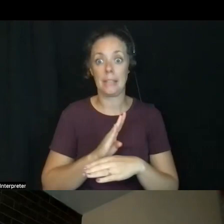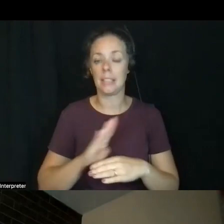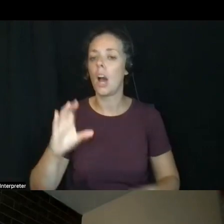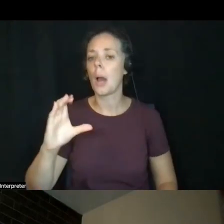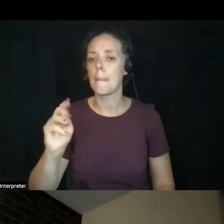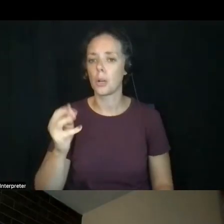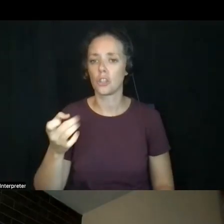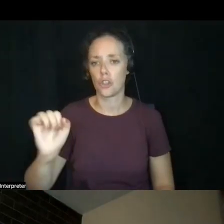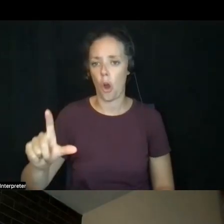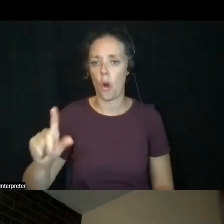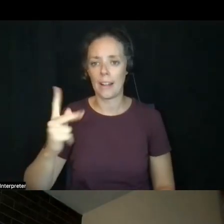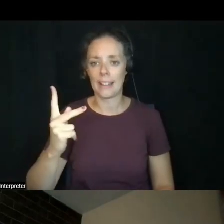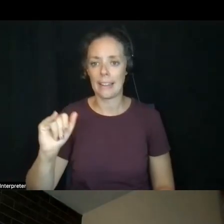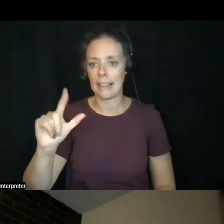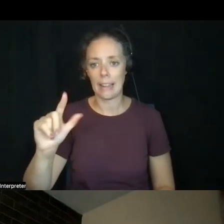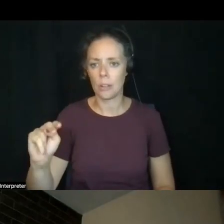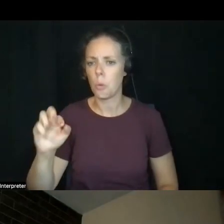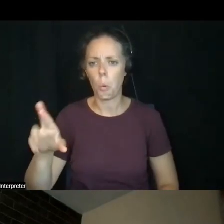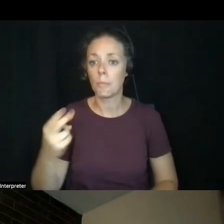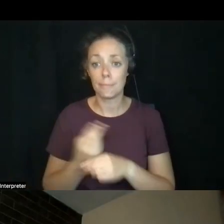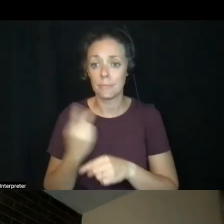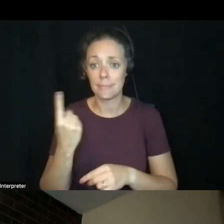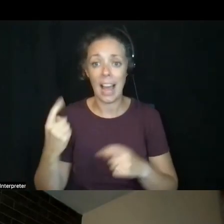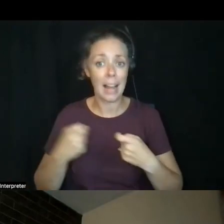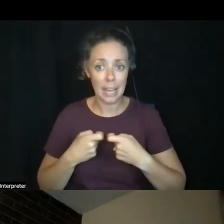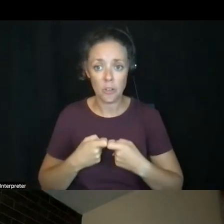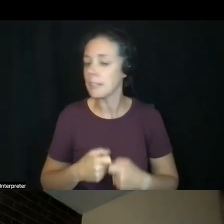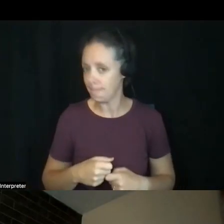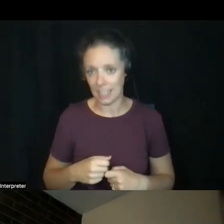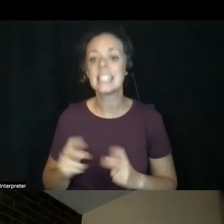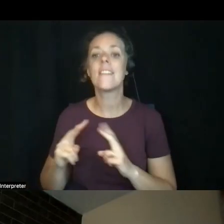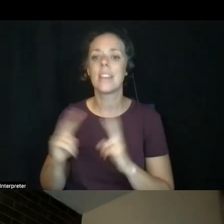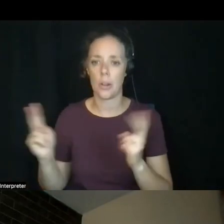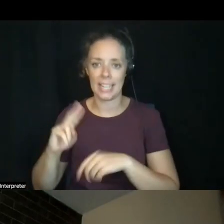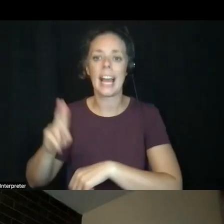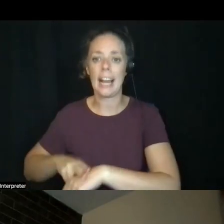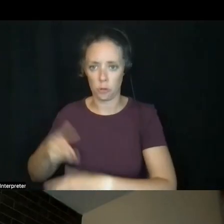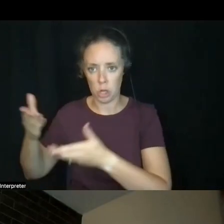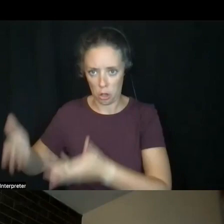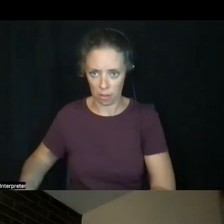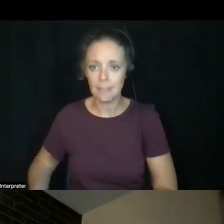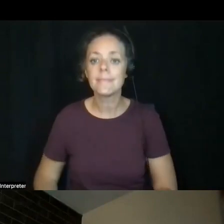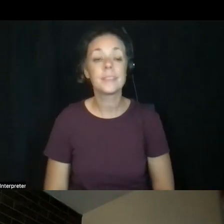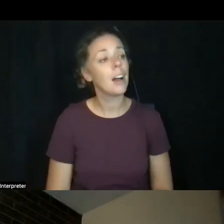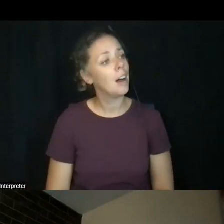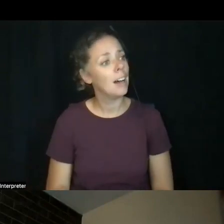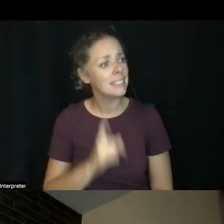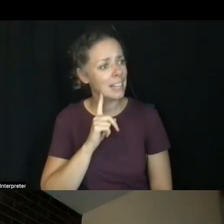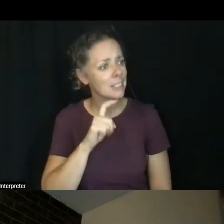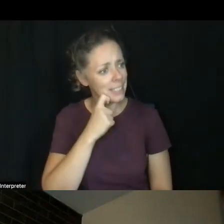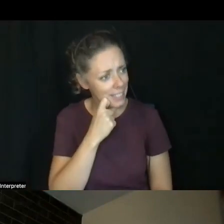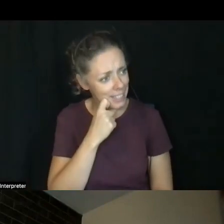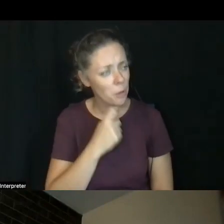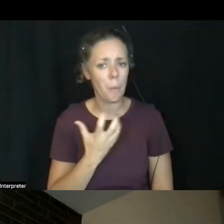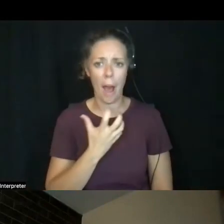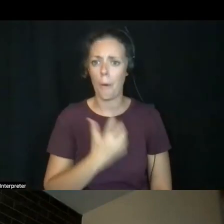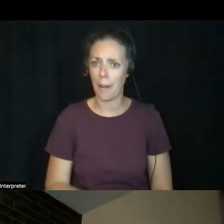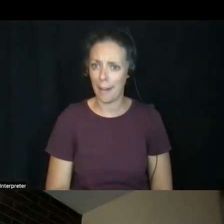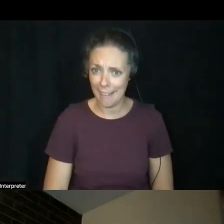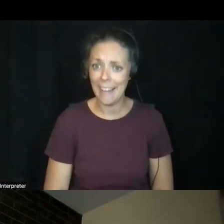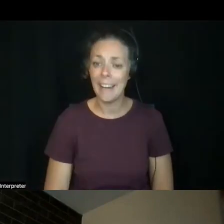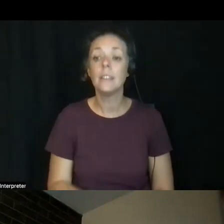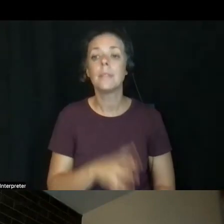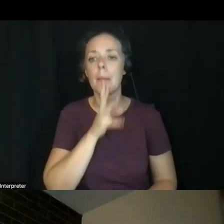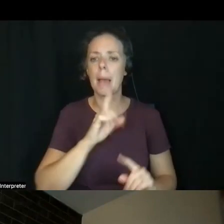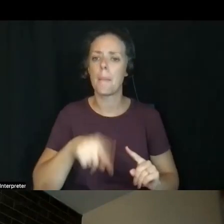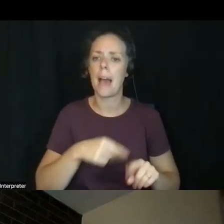that's electric. It's, it's very natural. Wow. That sounds neat. Very, very neat. And speaking of natural,